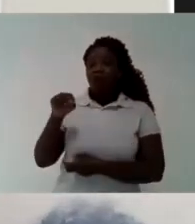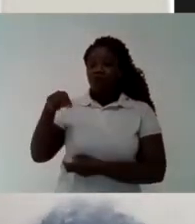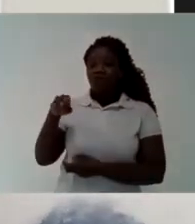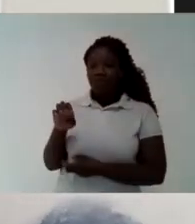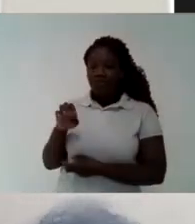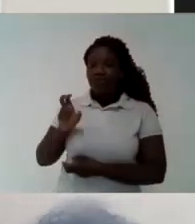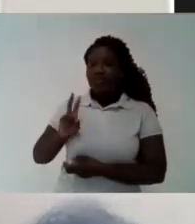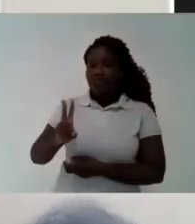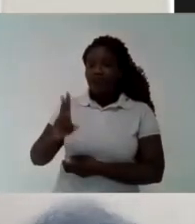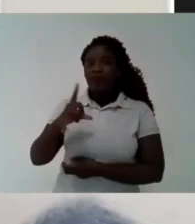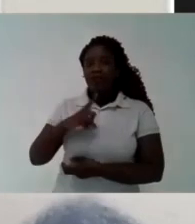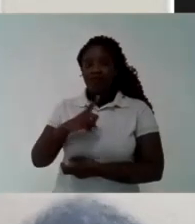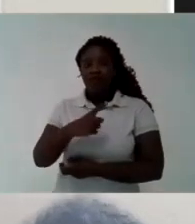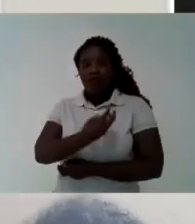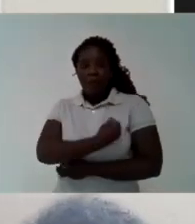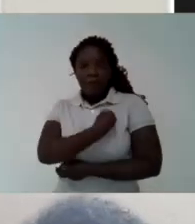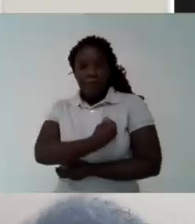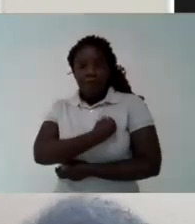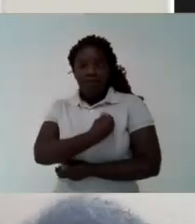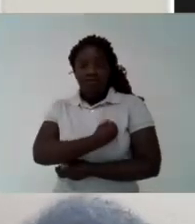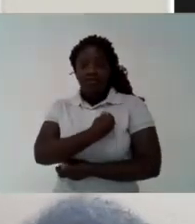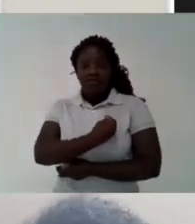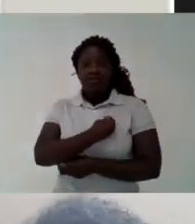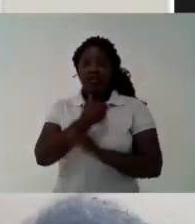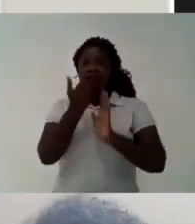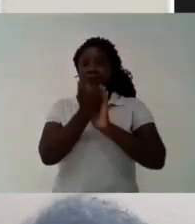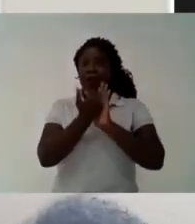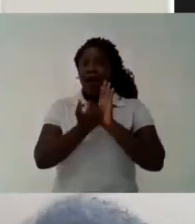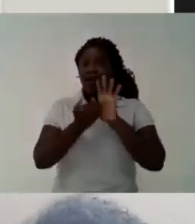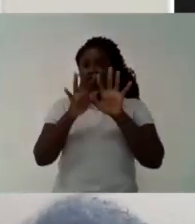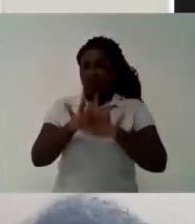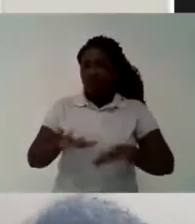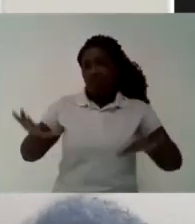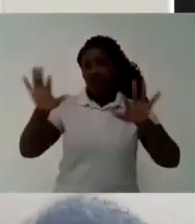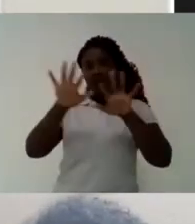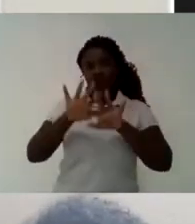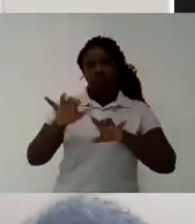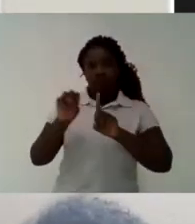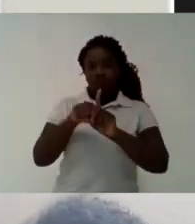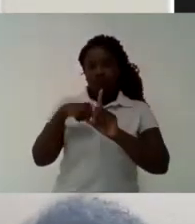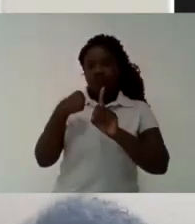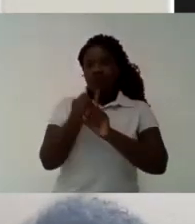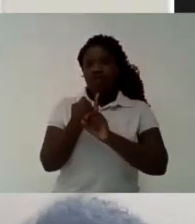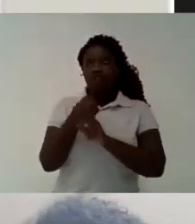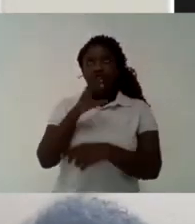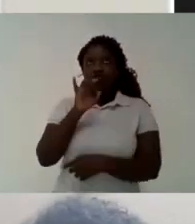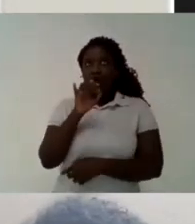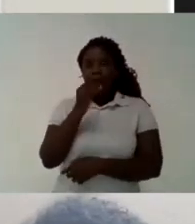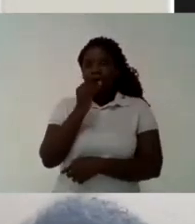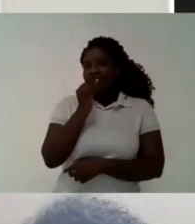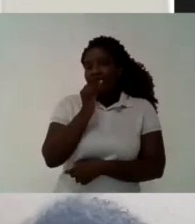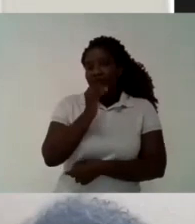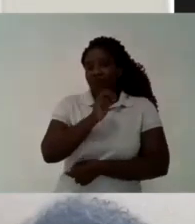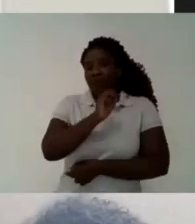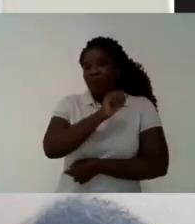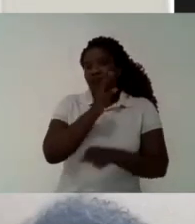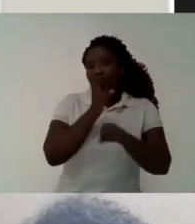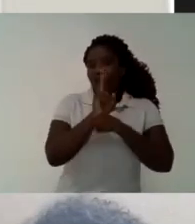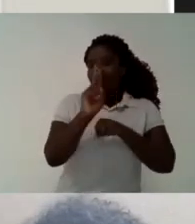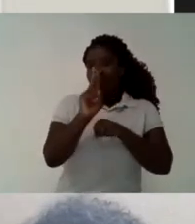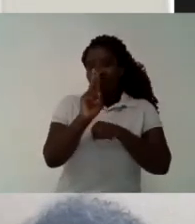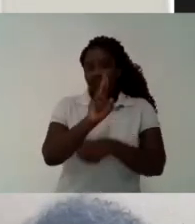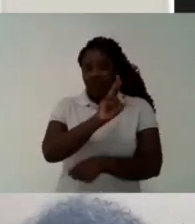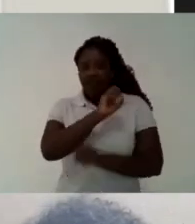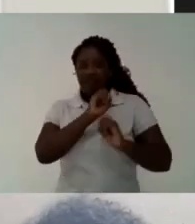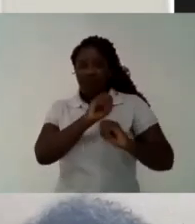And it needs to be very clear that the universities